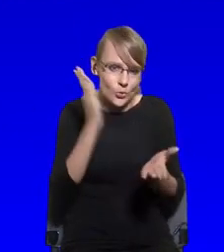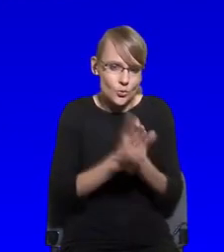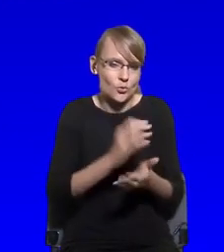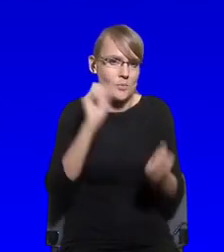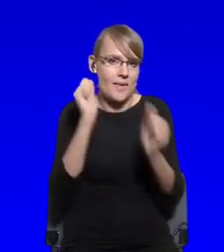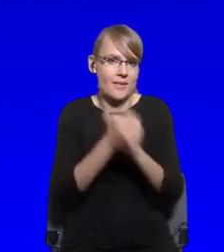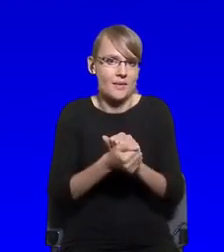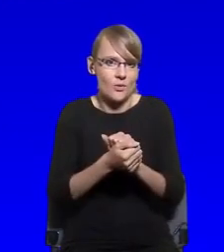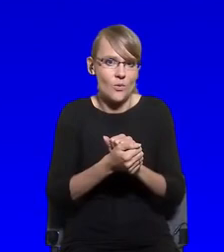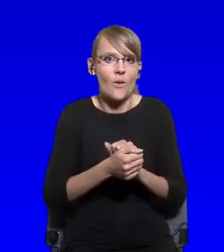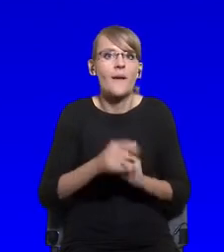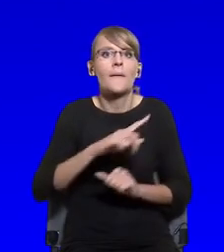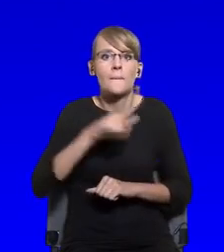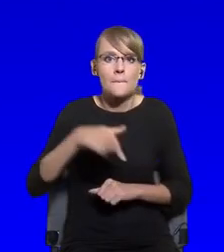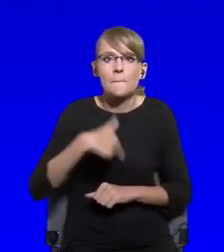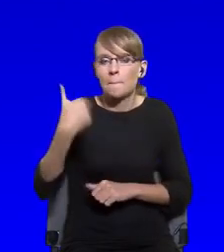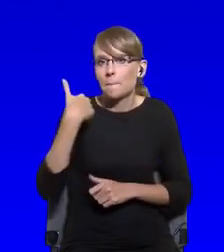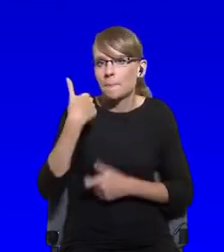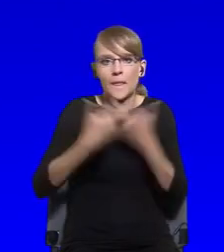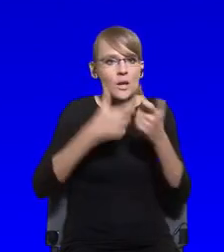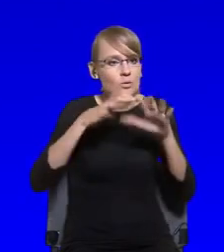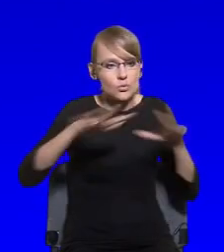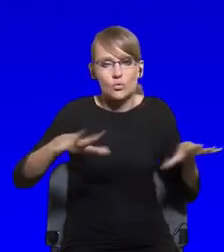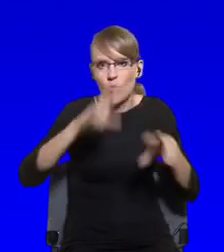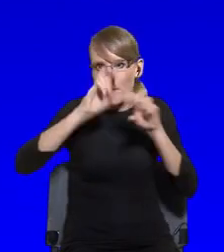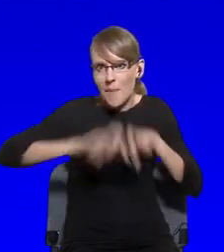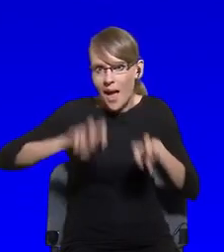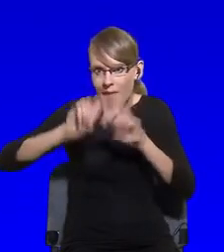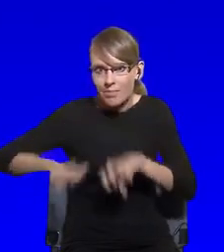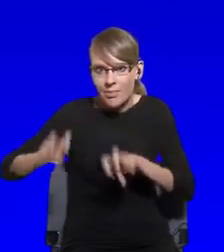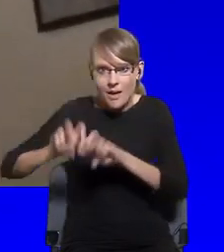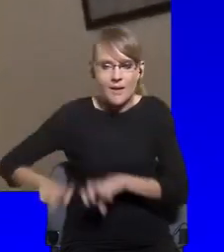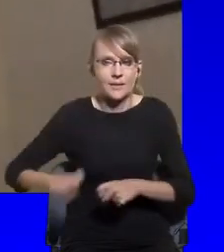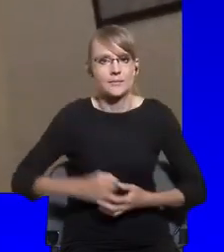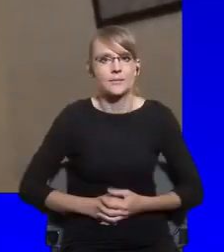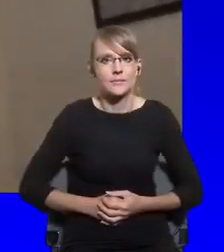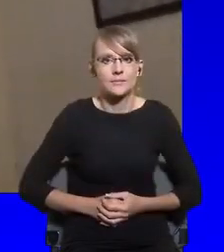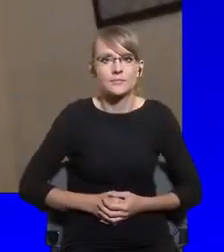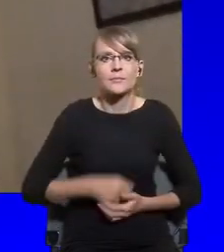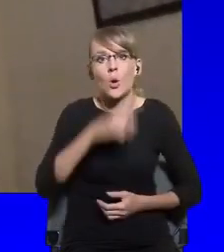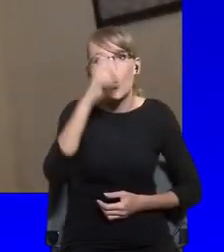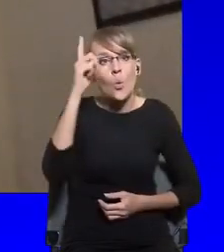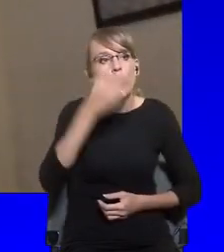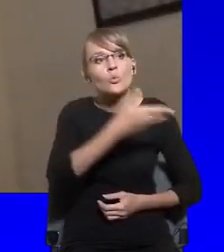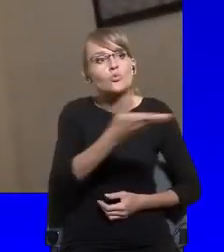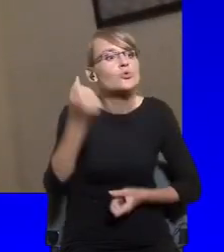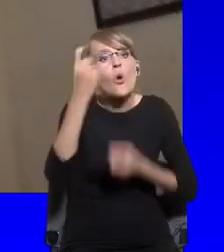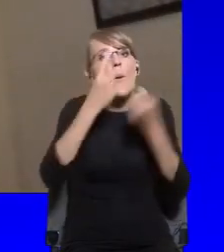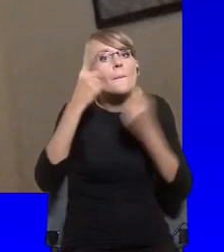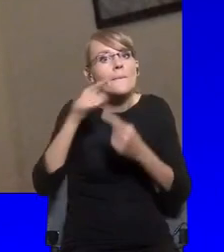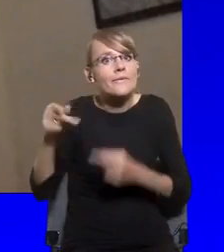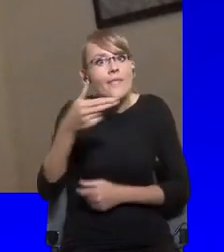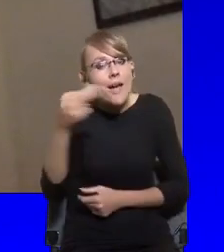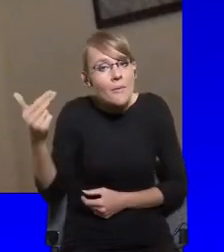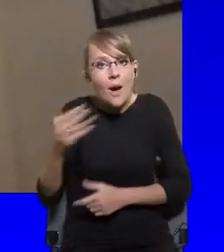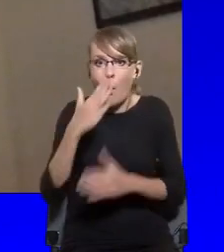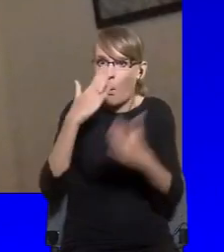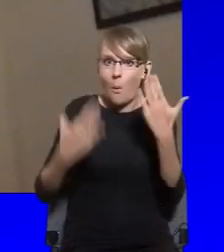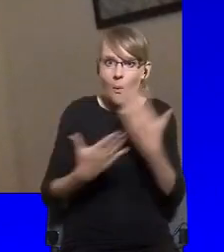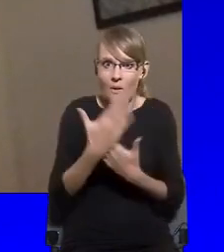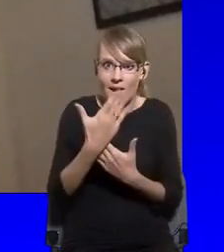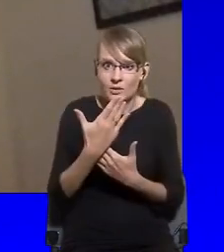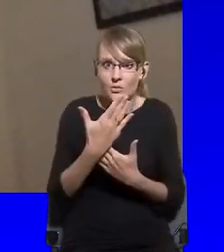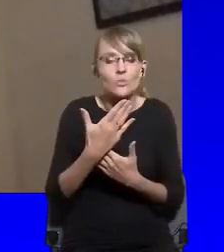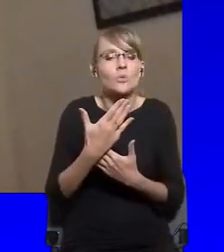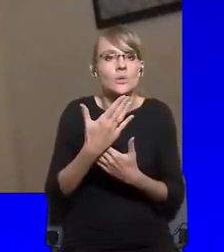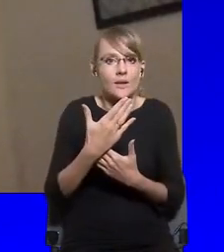on attitudes towards China. And at the public opinion, there's been a massive shift against China, but